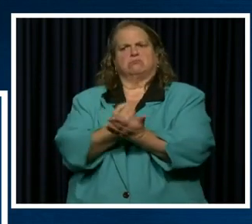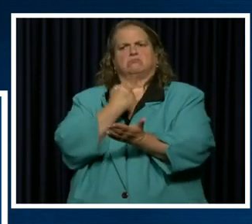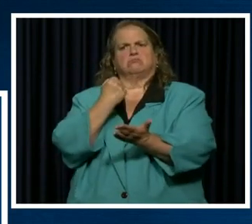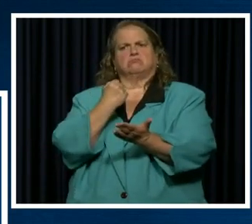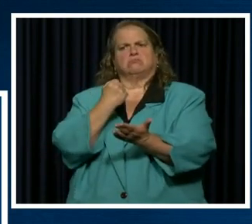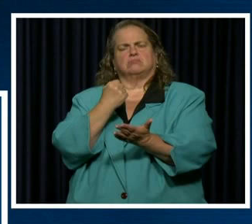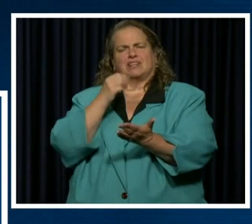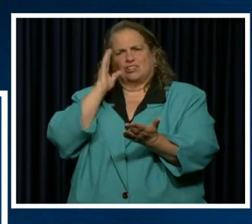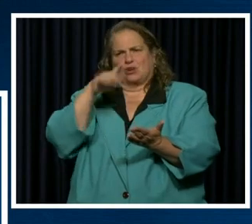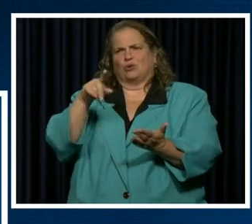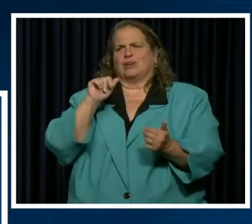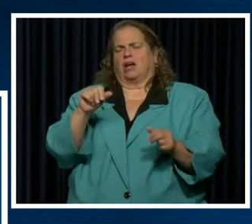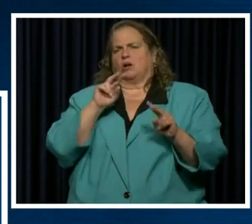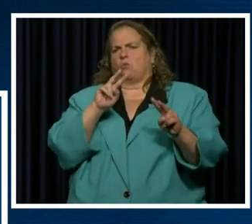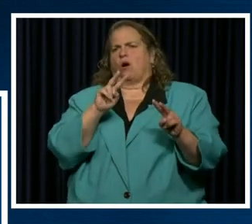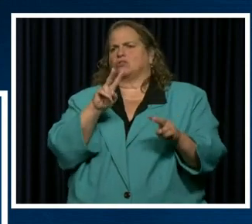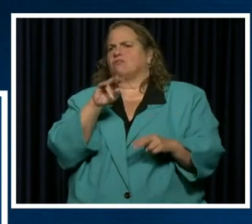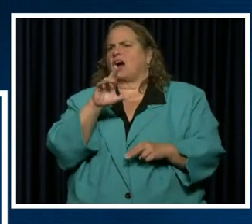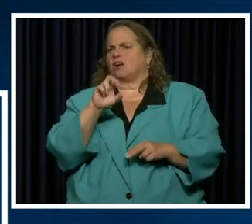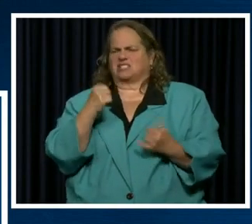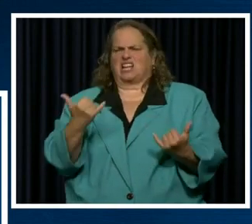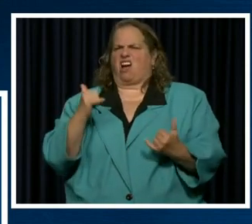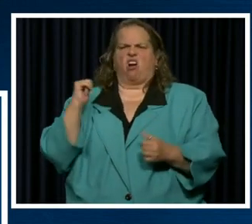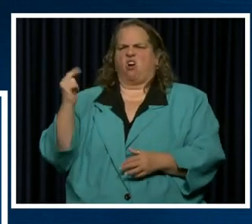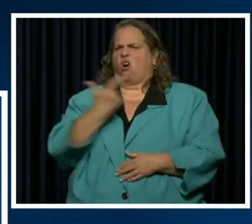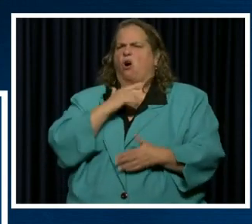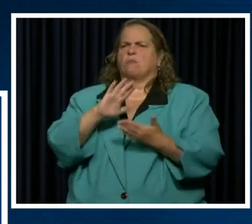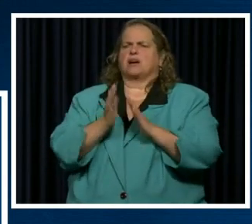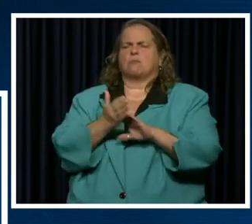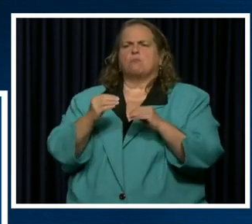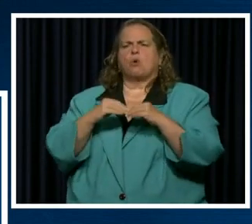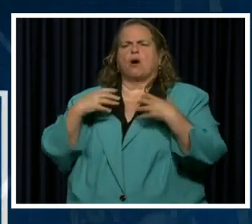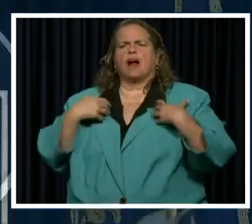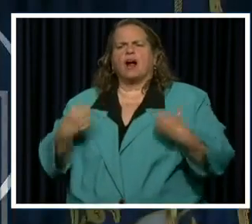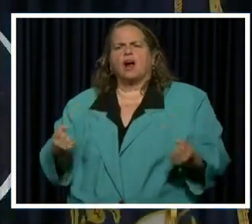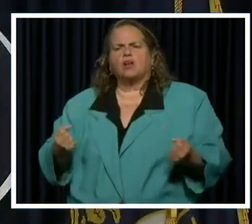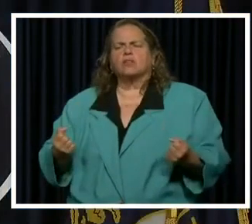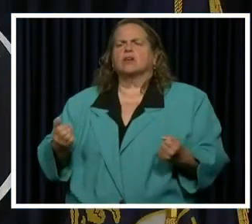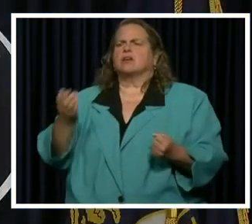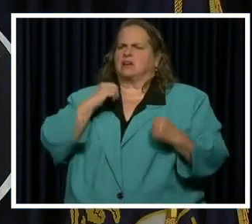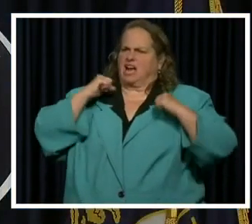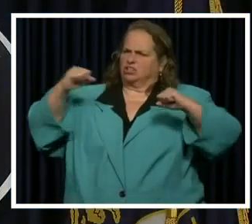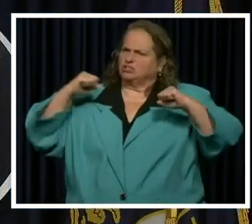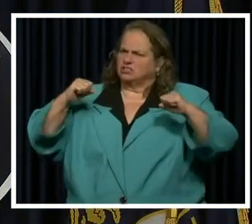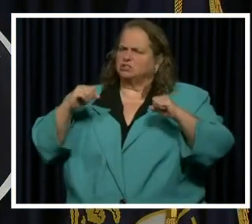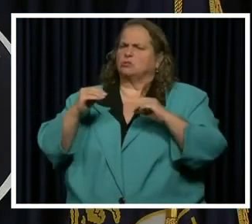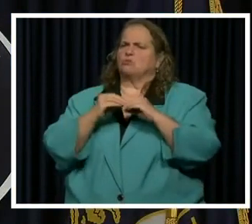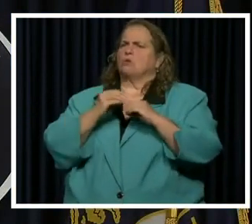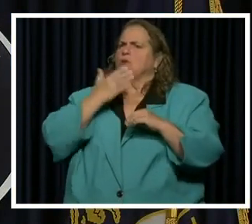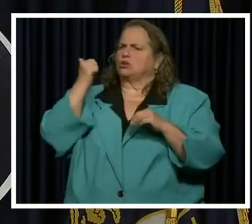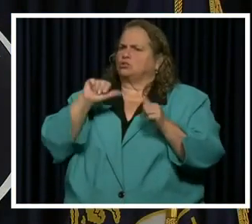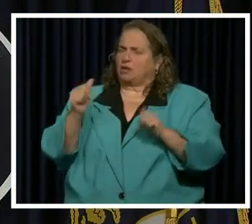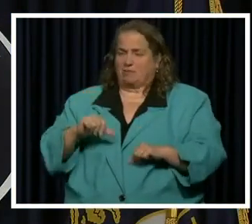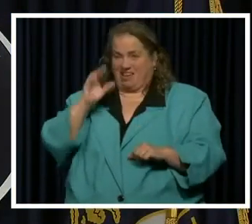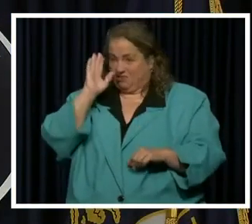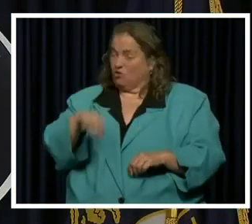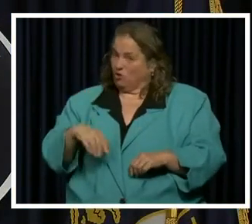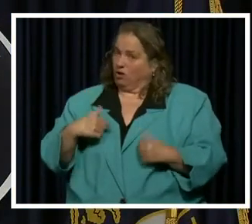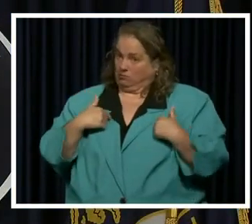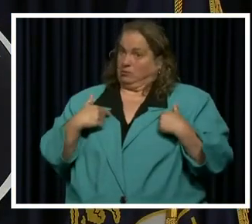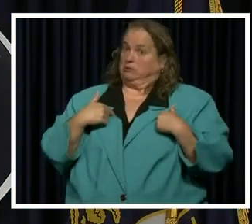aren't healthy enough and say let's all get healthier. Let's all get in better shape. I know I'm trying. It can be hard